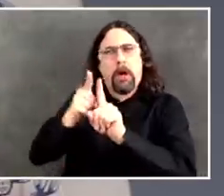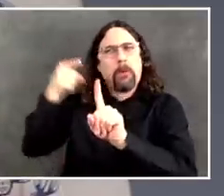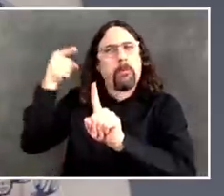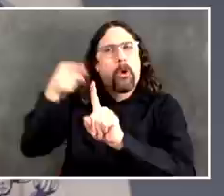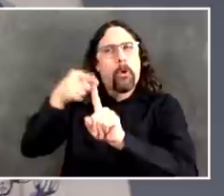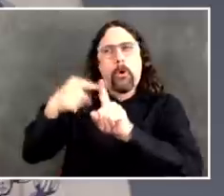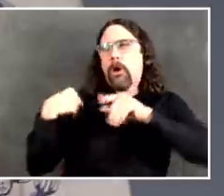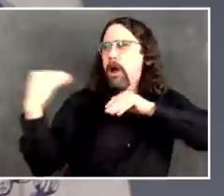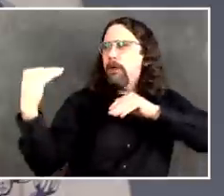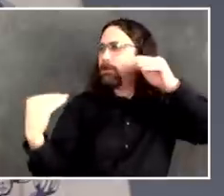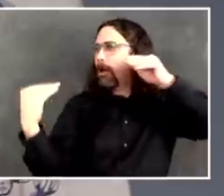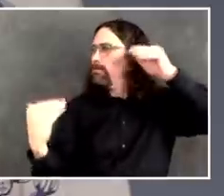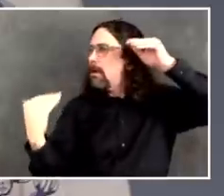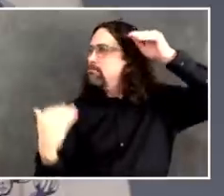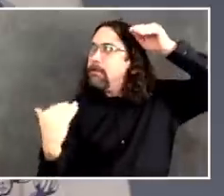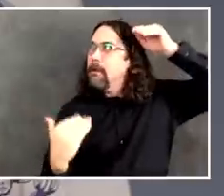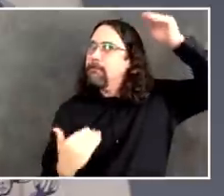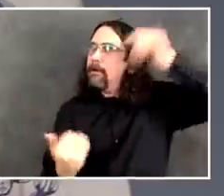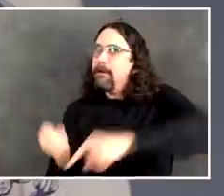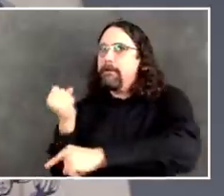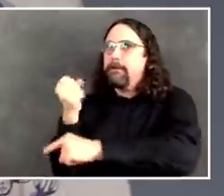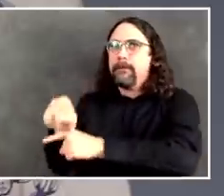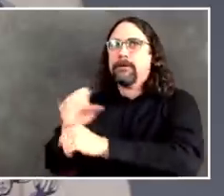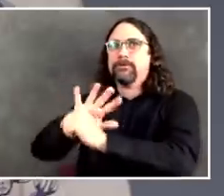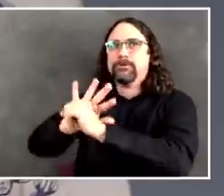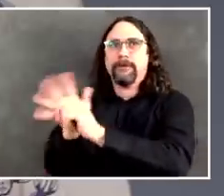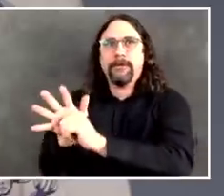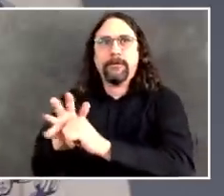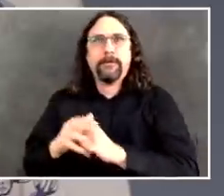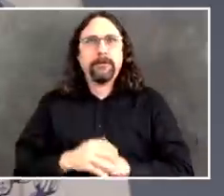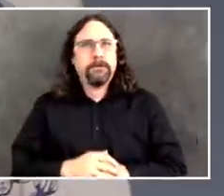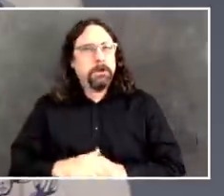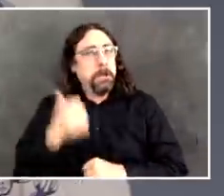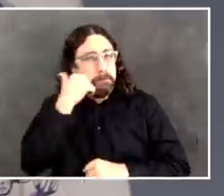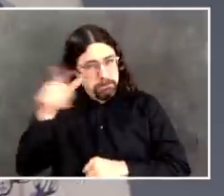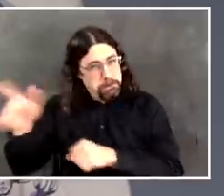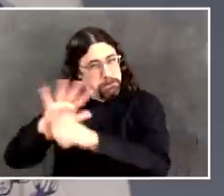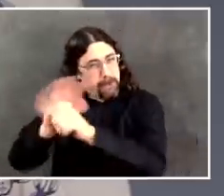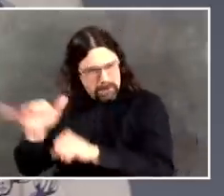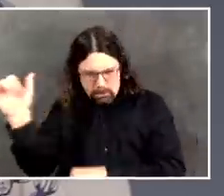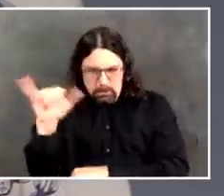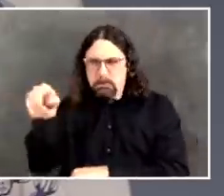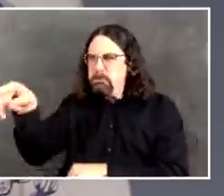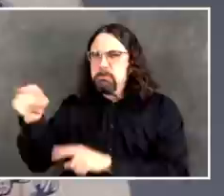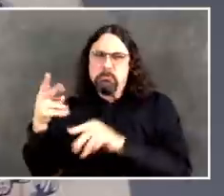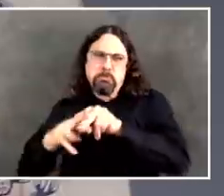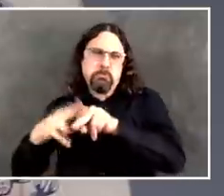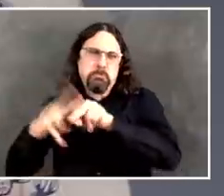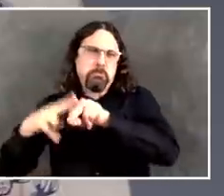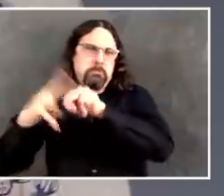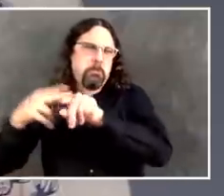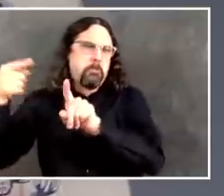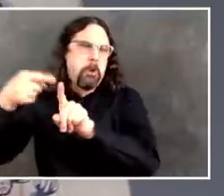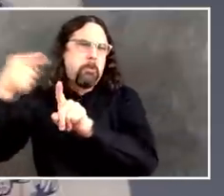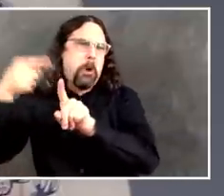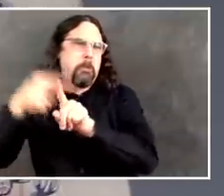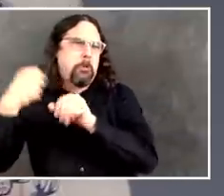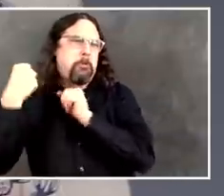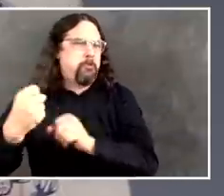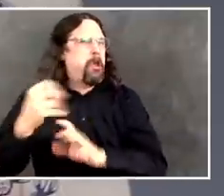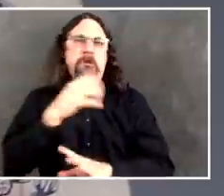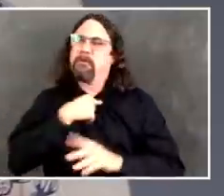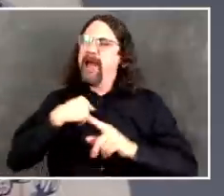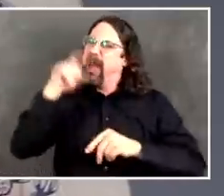actually are fighting back. So we see in the three indicators that we are